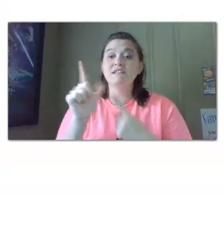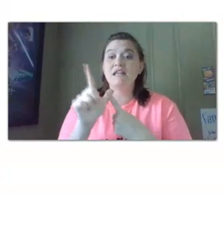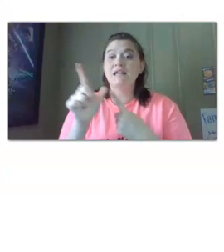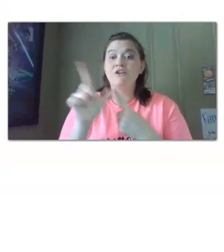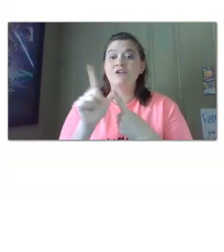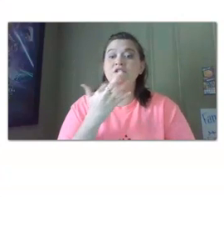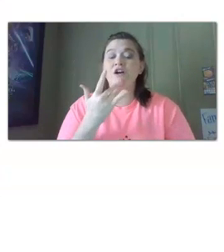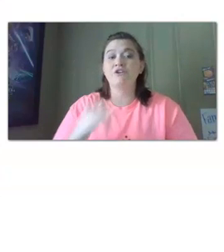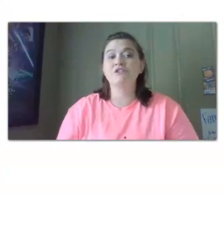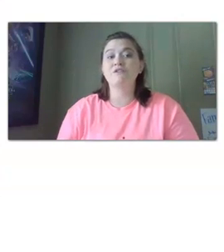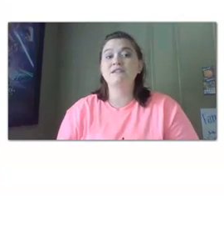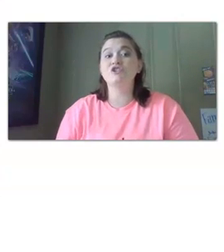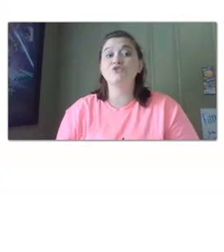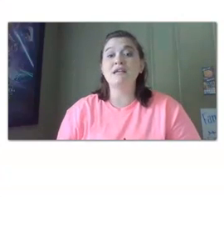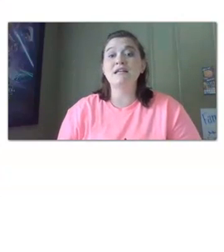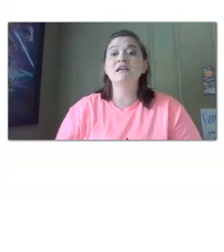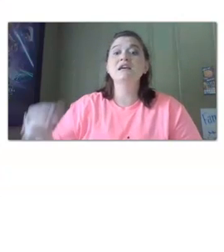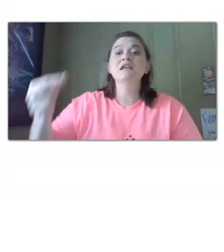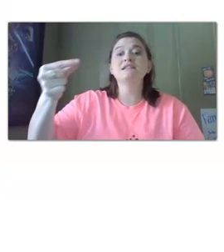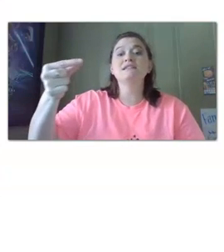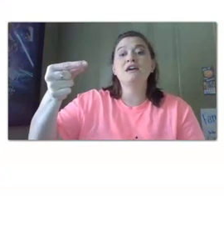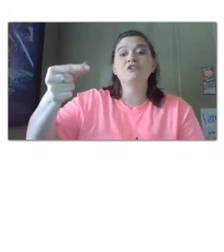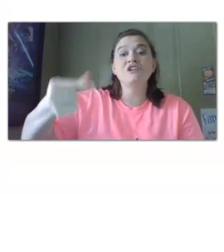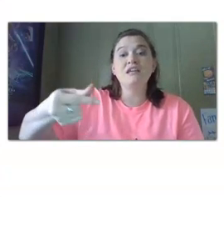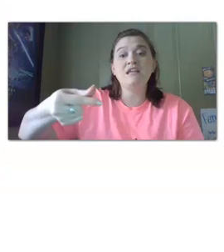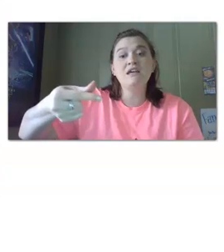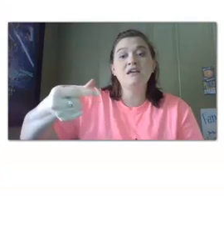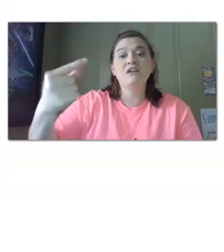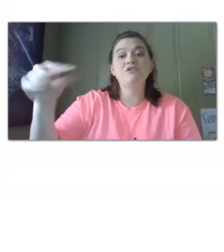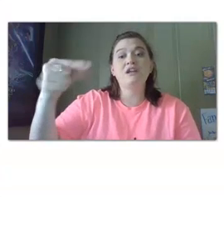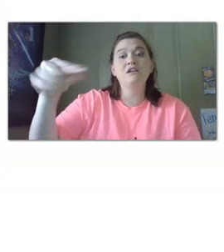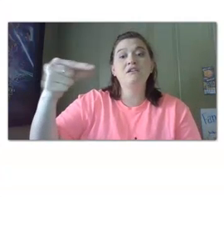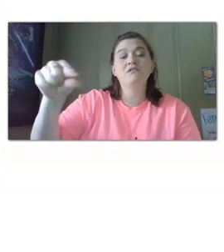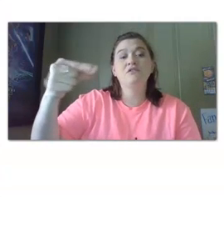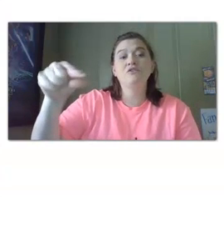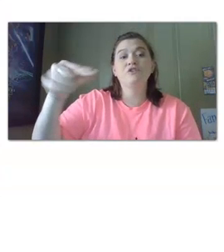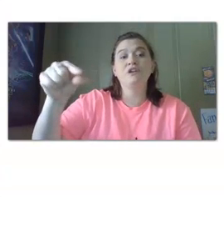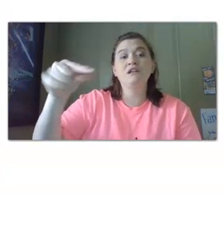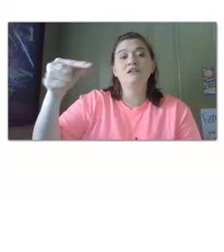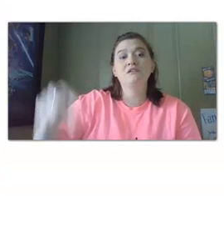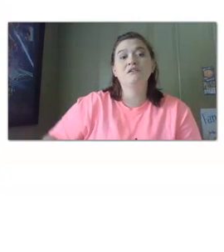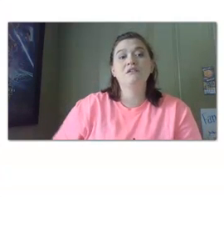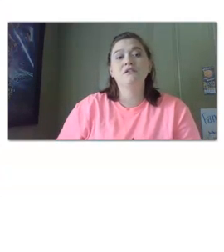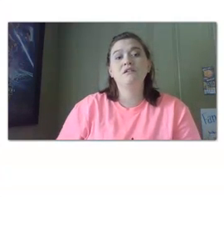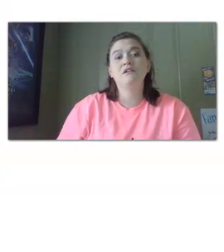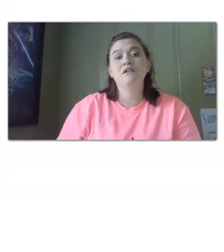first letter of the color so this is green that's the letter g and you shake it green